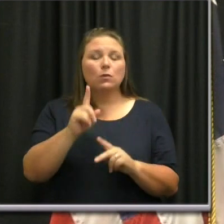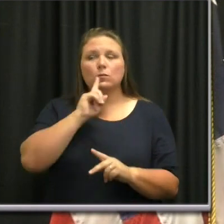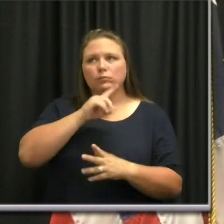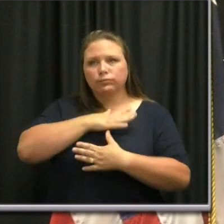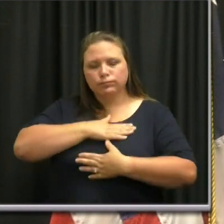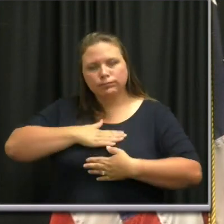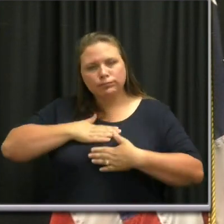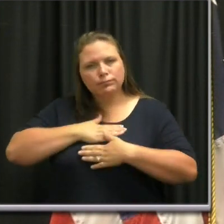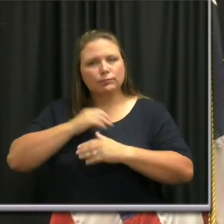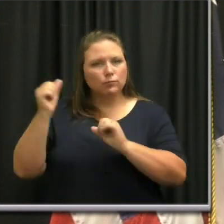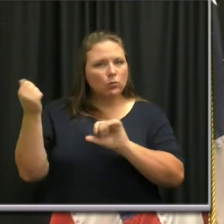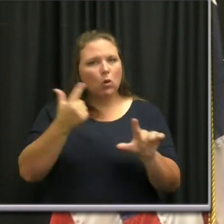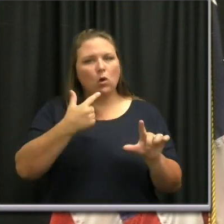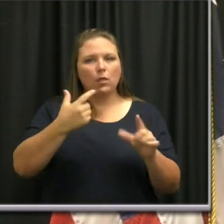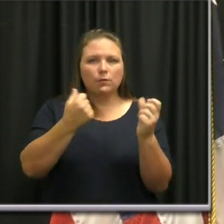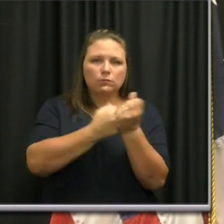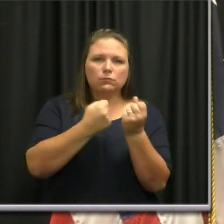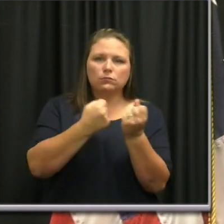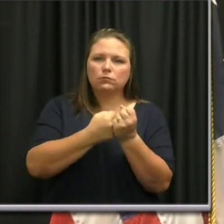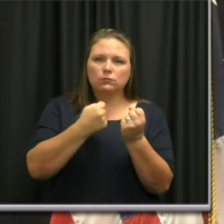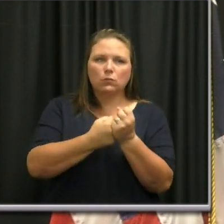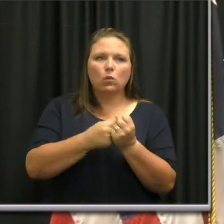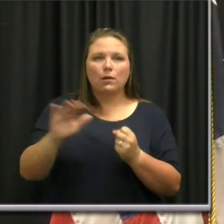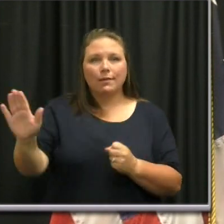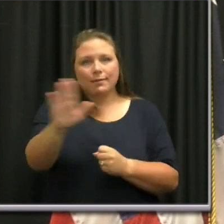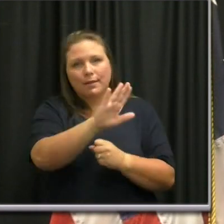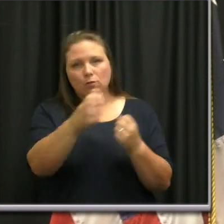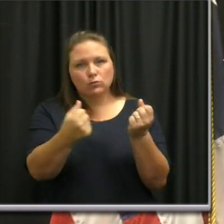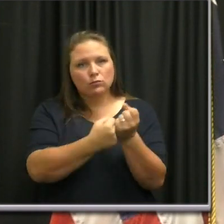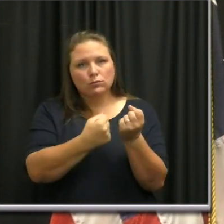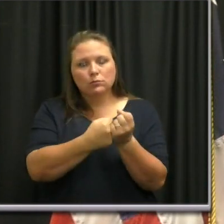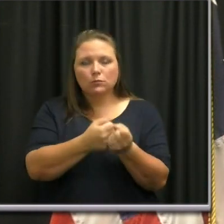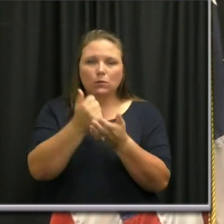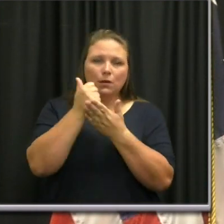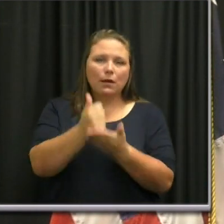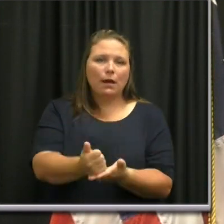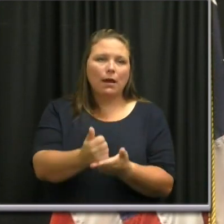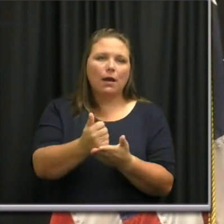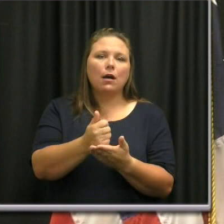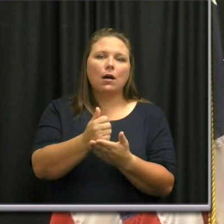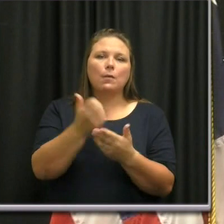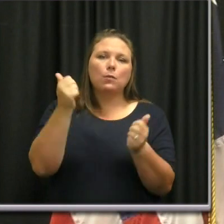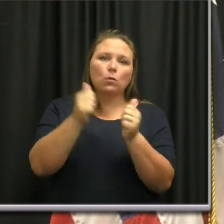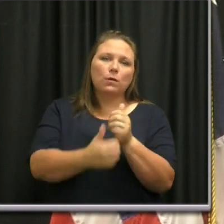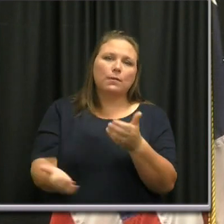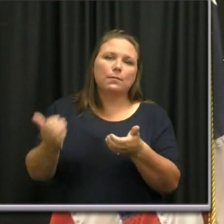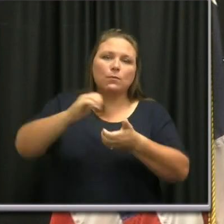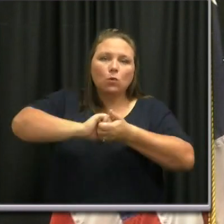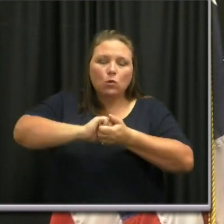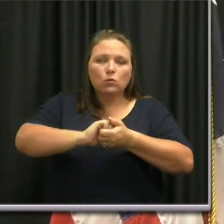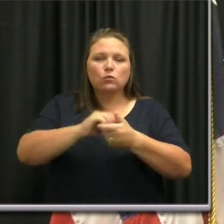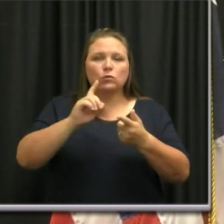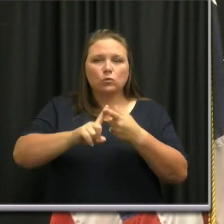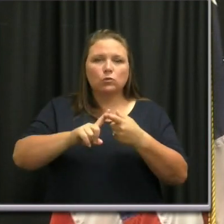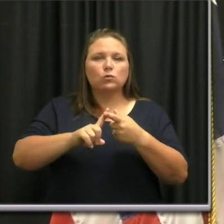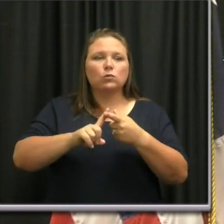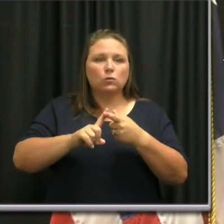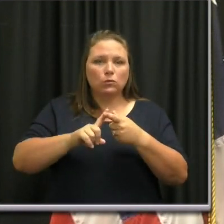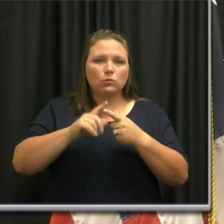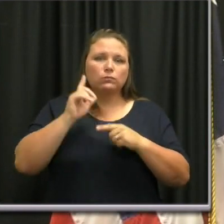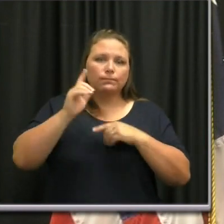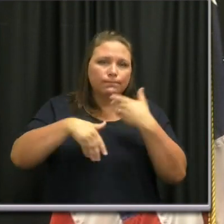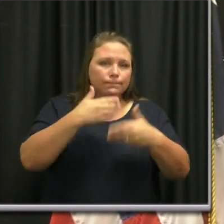appreciate all of our support, uh, support regarding, uh, their partnership and, uh, extra